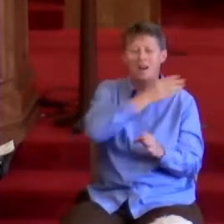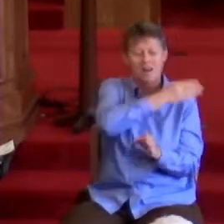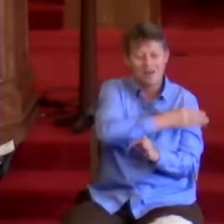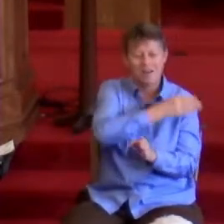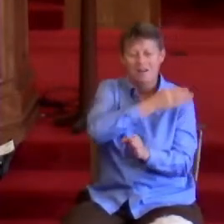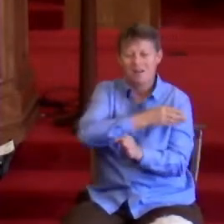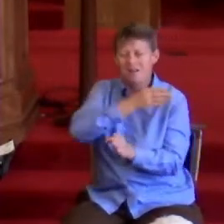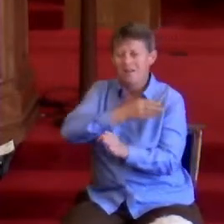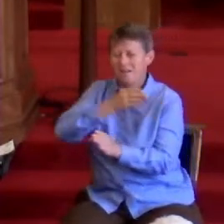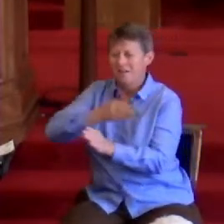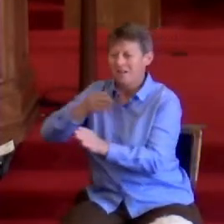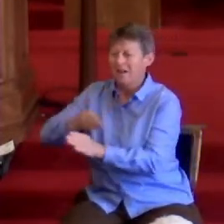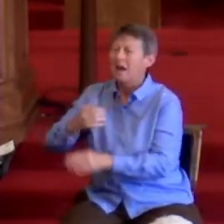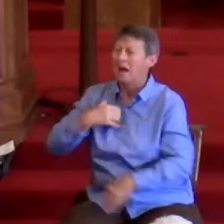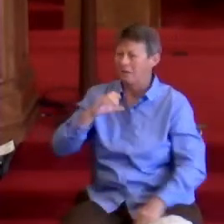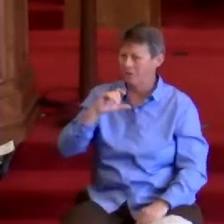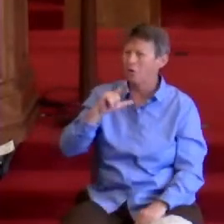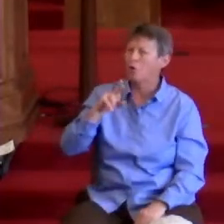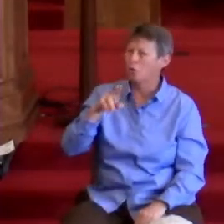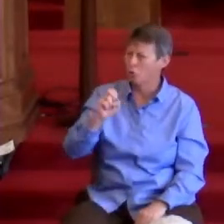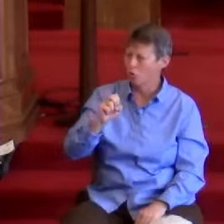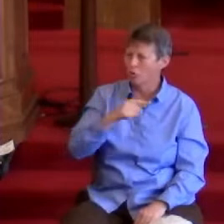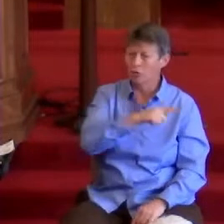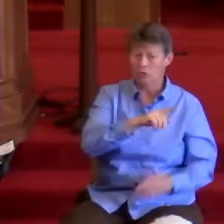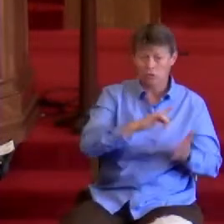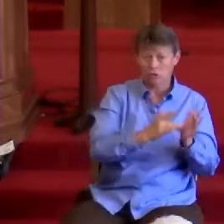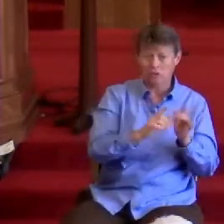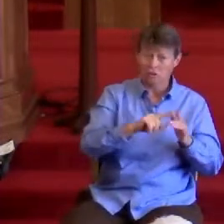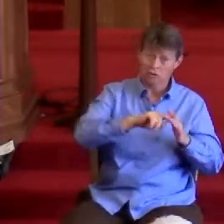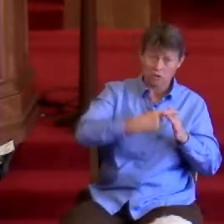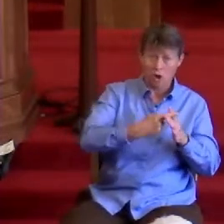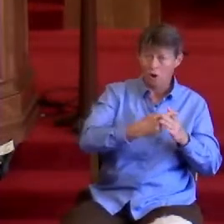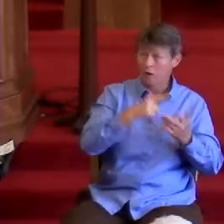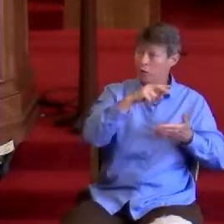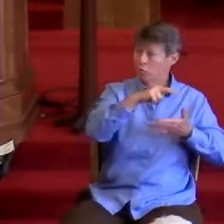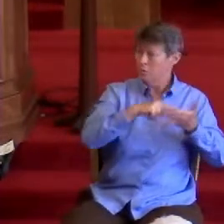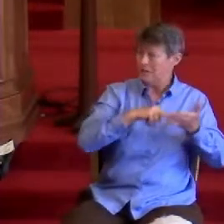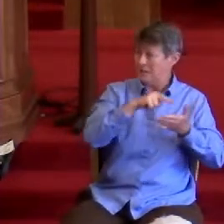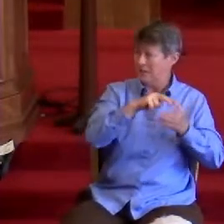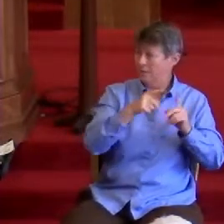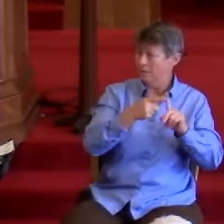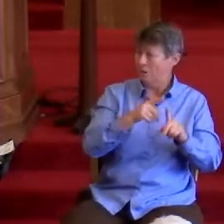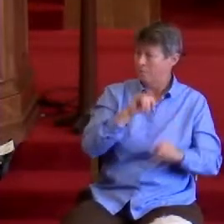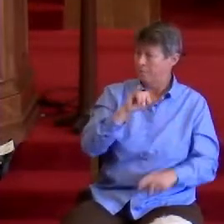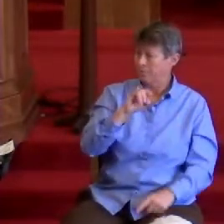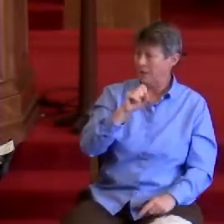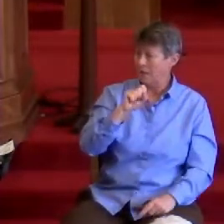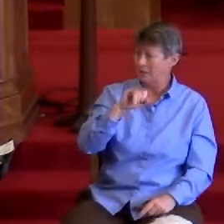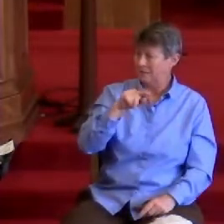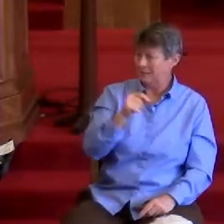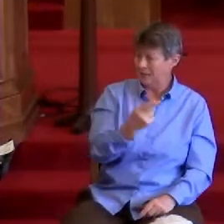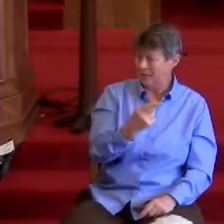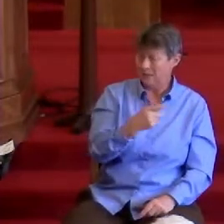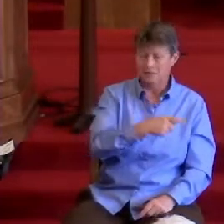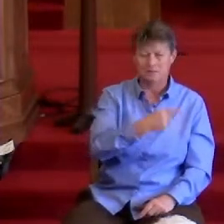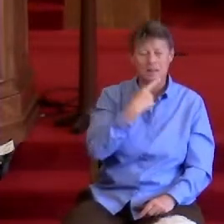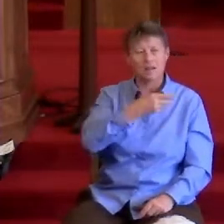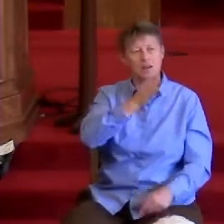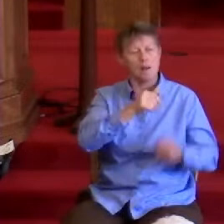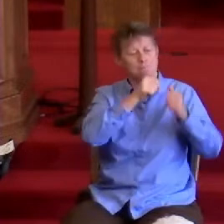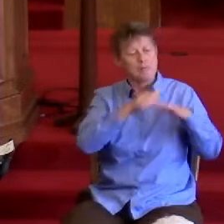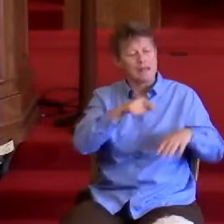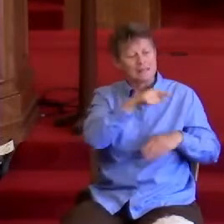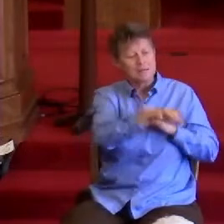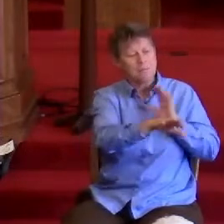way. In the very beginning of his ministry, Jesus stood to read from the scroll of Isaiah, that he had been anointed by God to